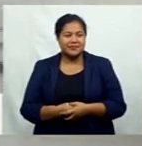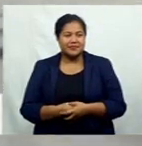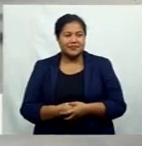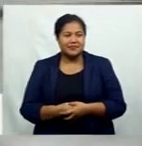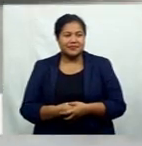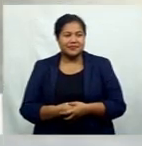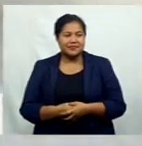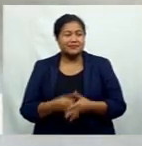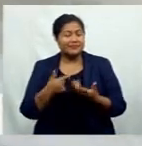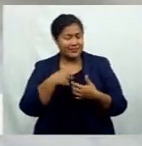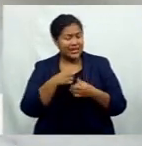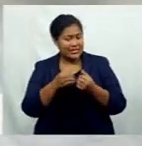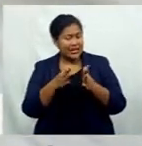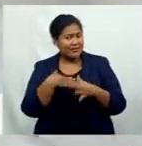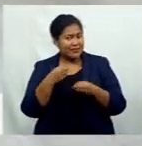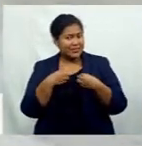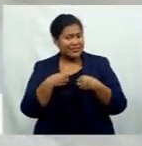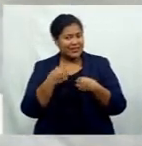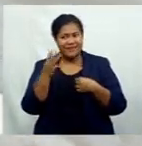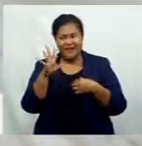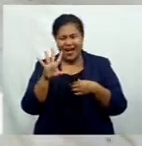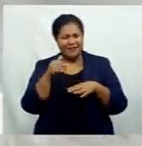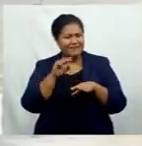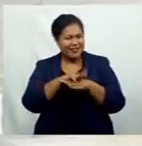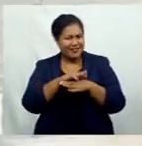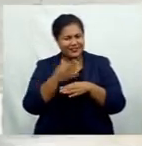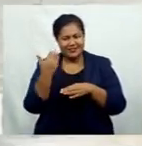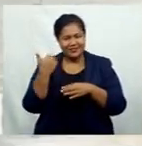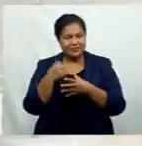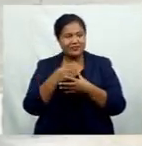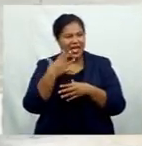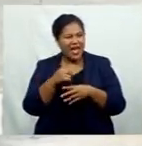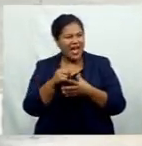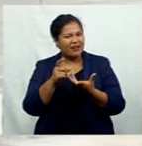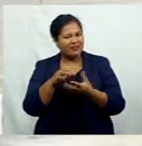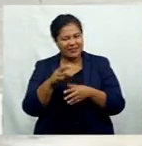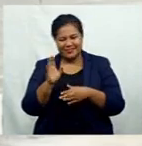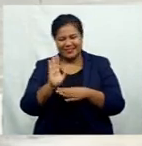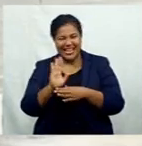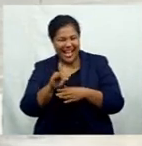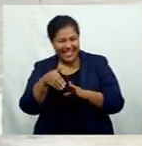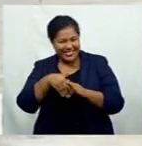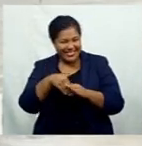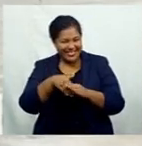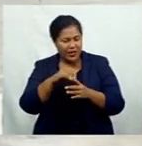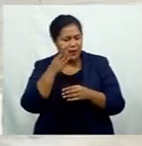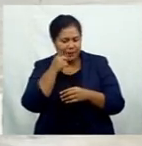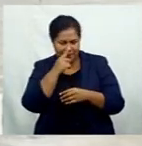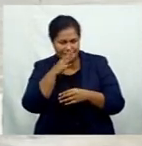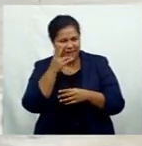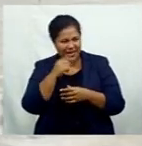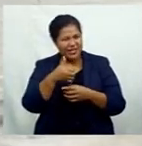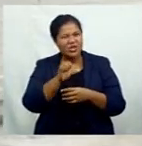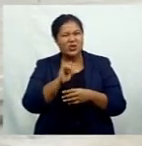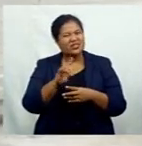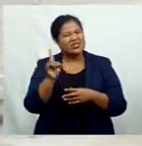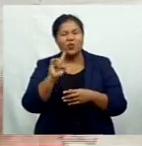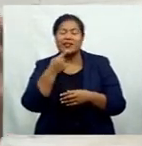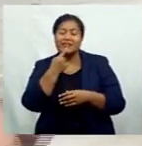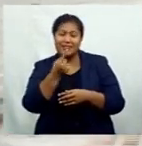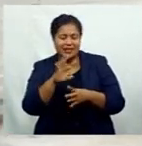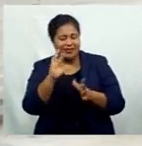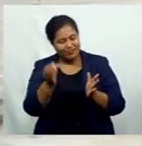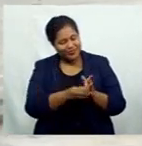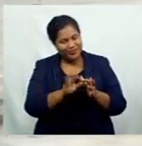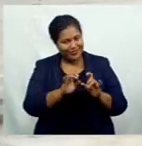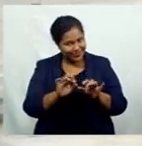Basically, I started my business about five months ago, creating customizable greeting cards where people can just customize, say whatever they want, and I